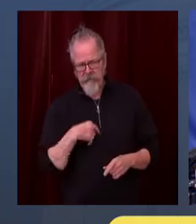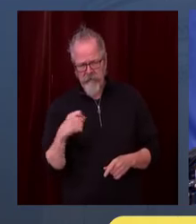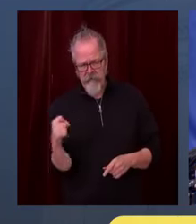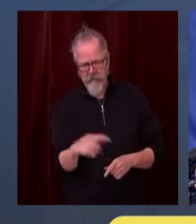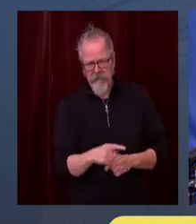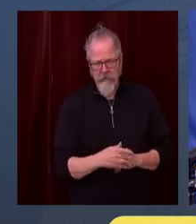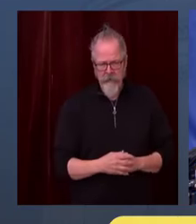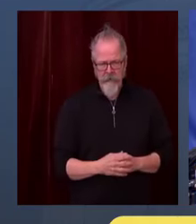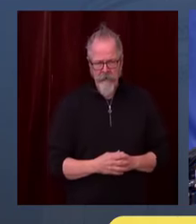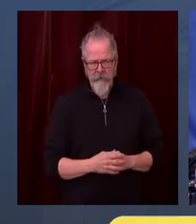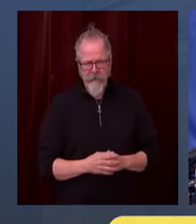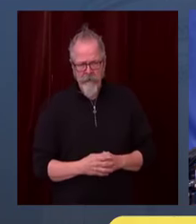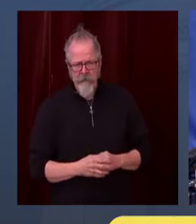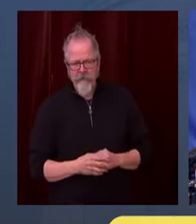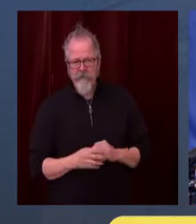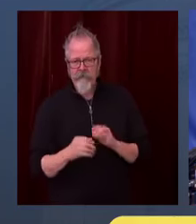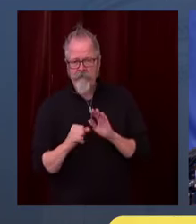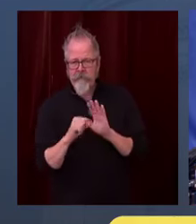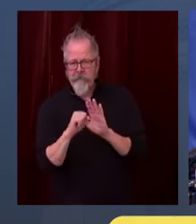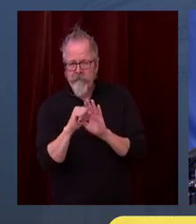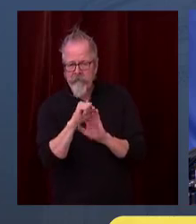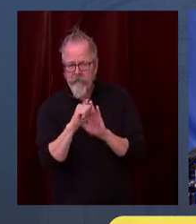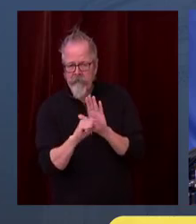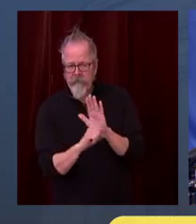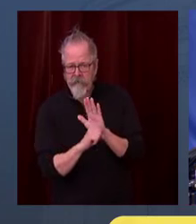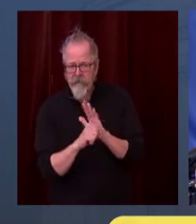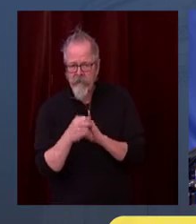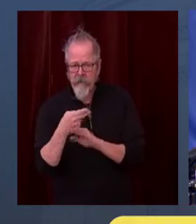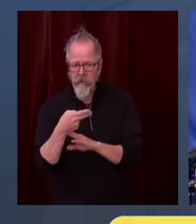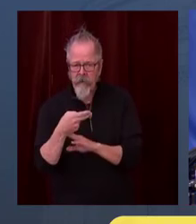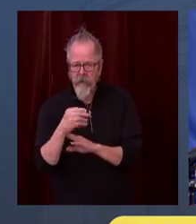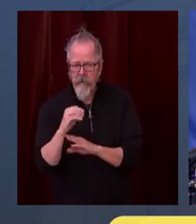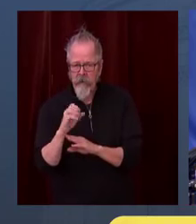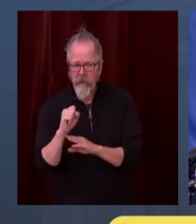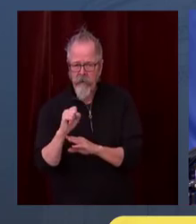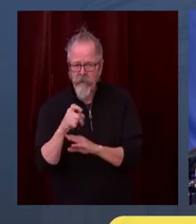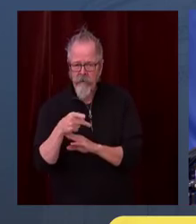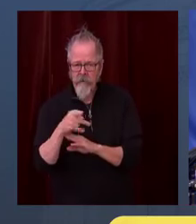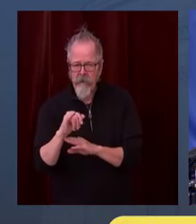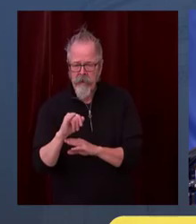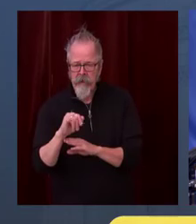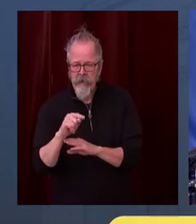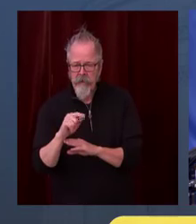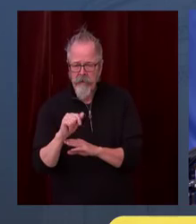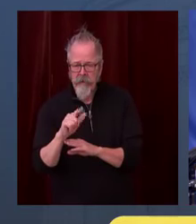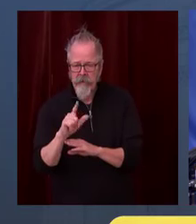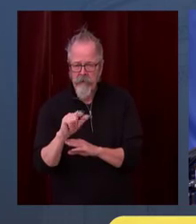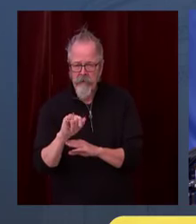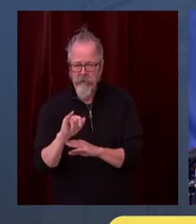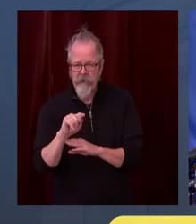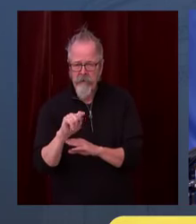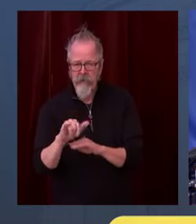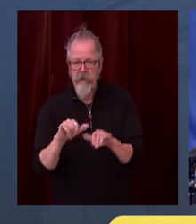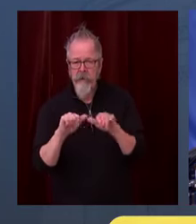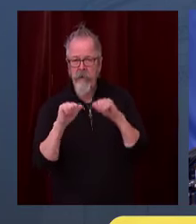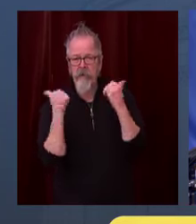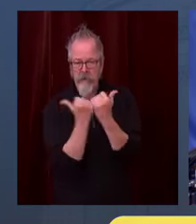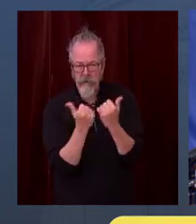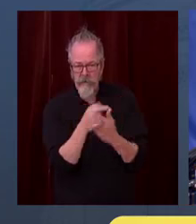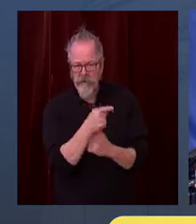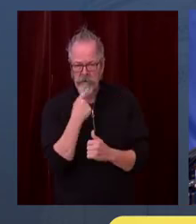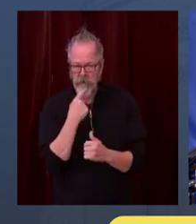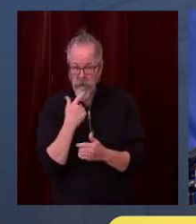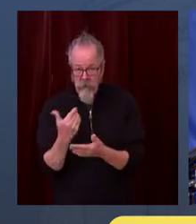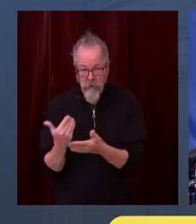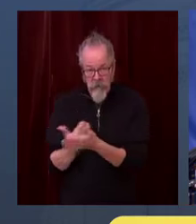lose their jobs right before the holidays because of these restrictions. So can you talk about the $50 million in federal aid that you discussed earlier? Is